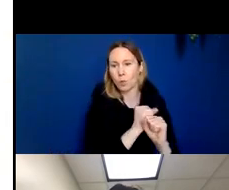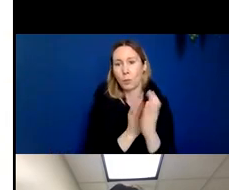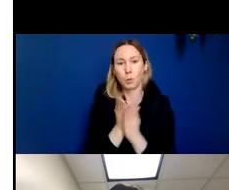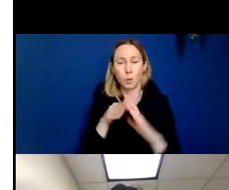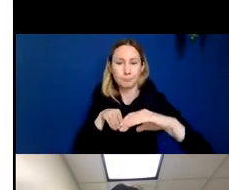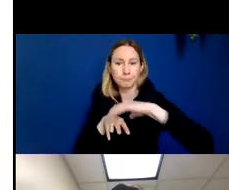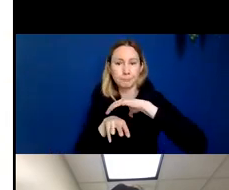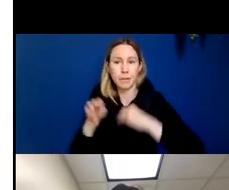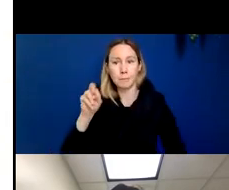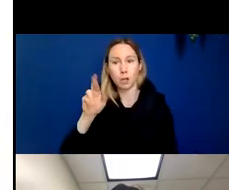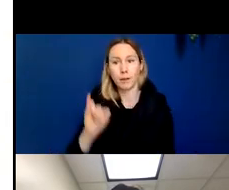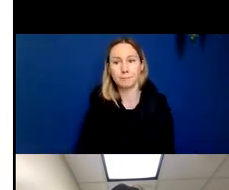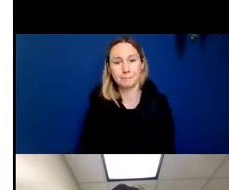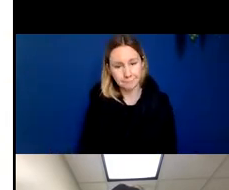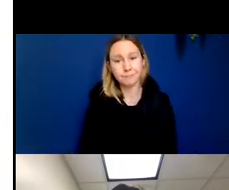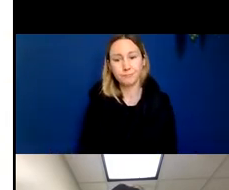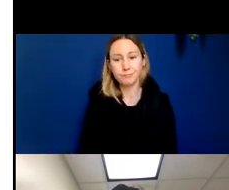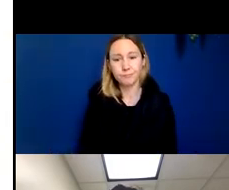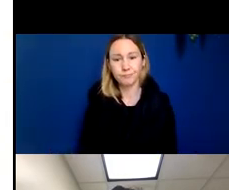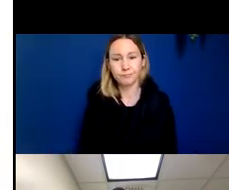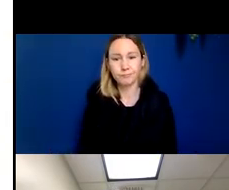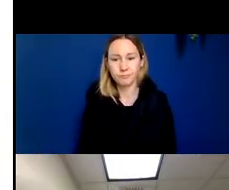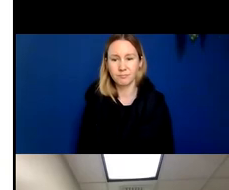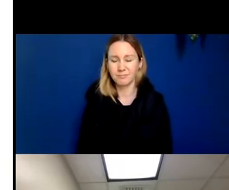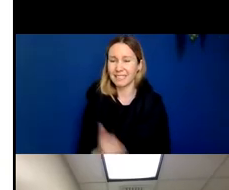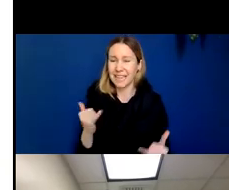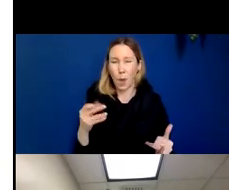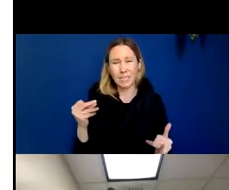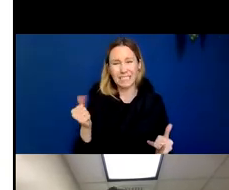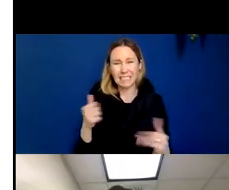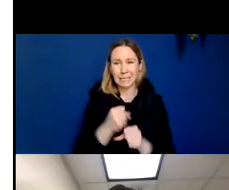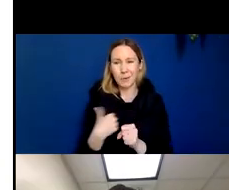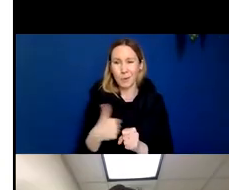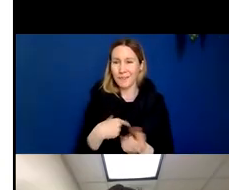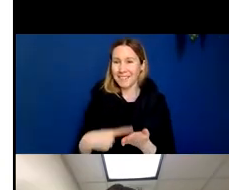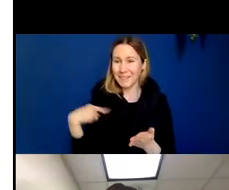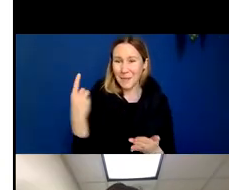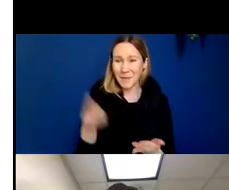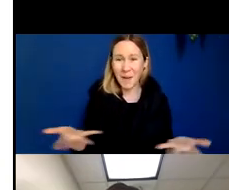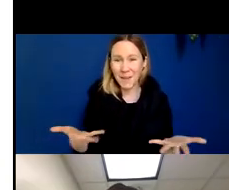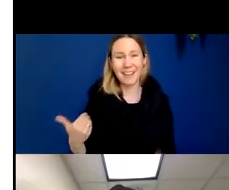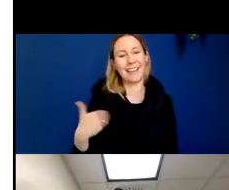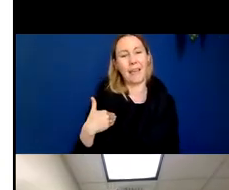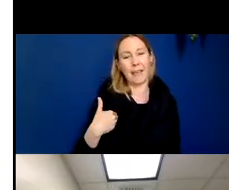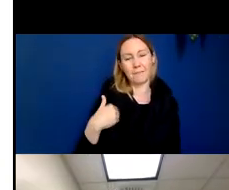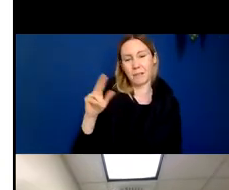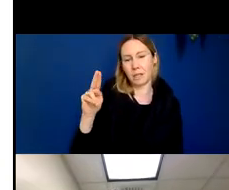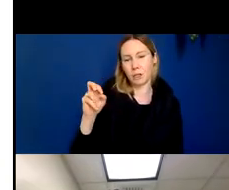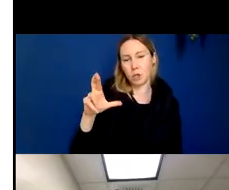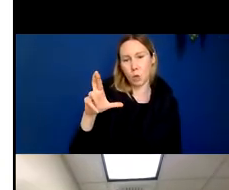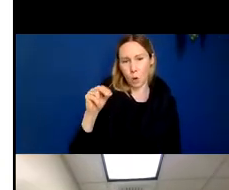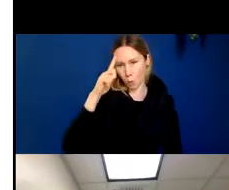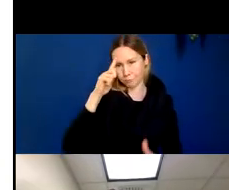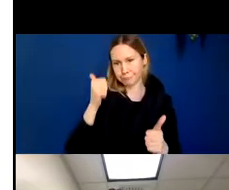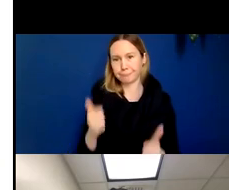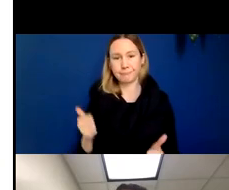Okay, so, basically, a quick, very quick summary of what we've covered so far is that we have these neurodegenerative diseases, you know, they're